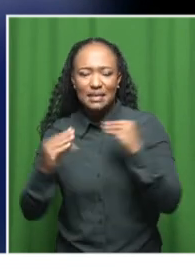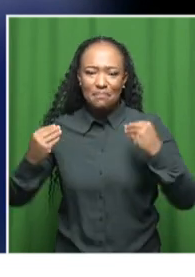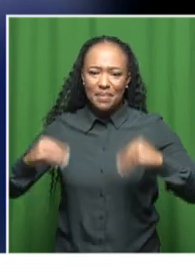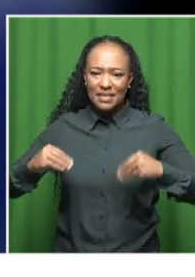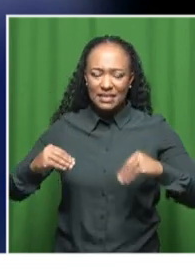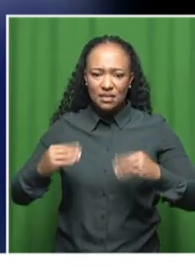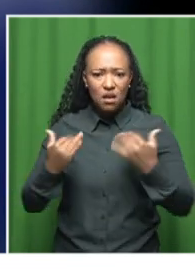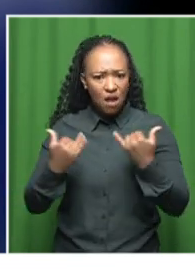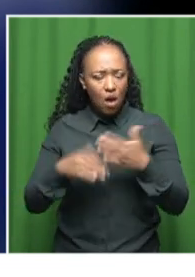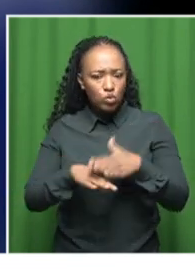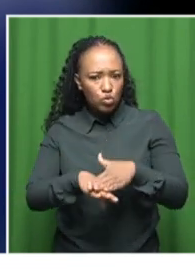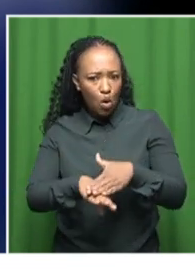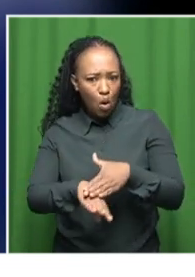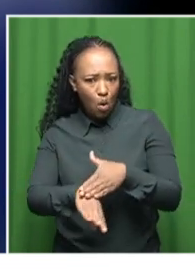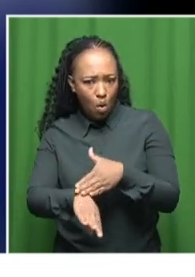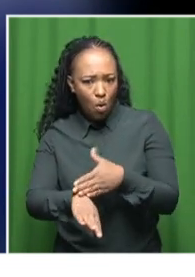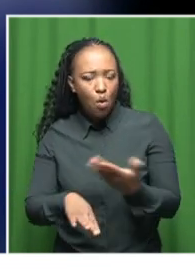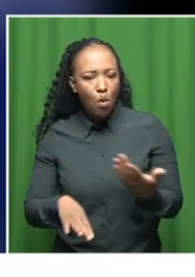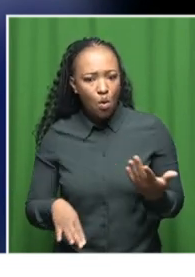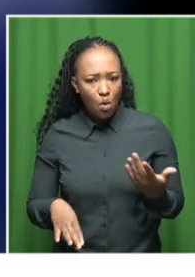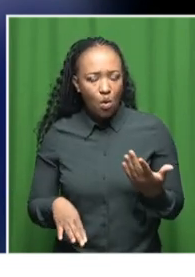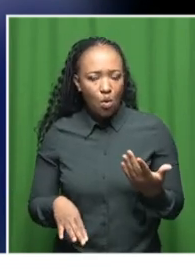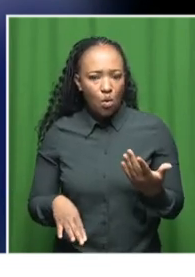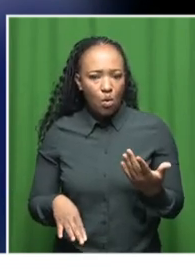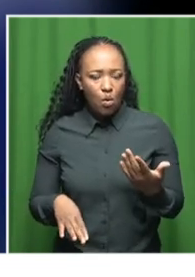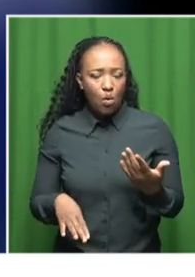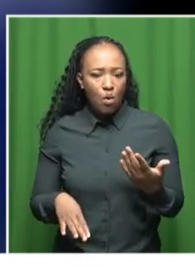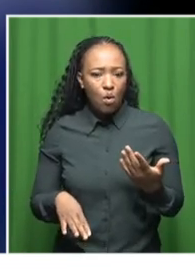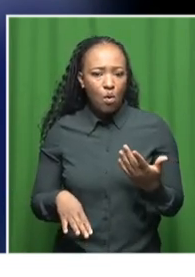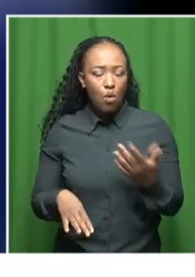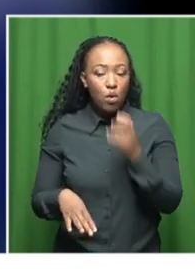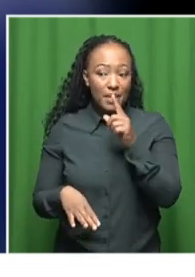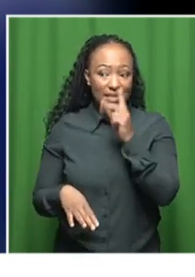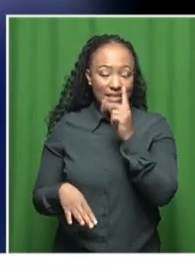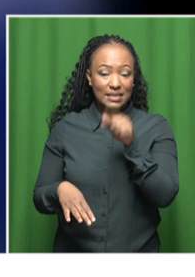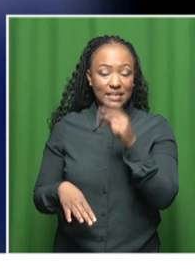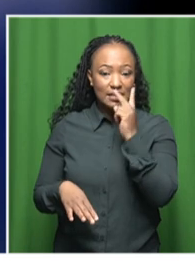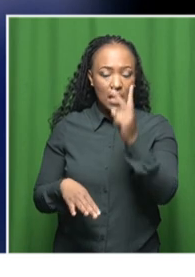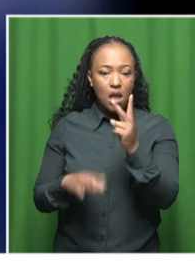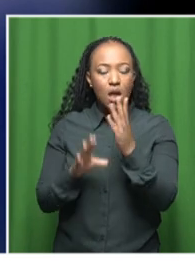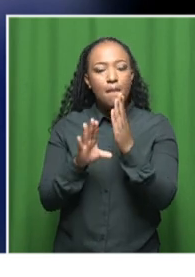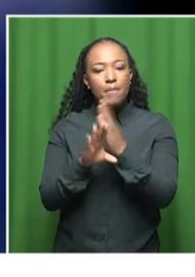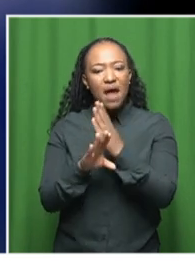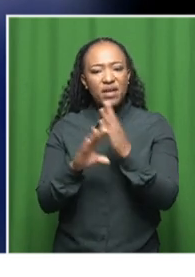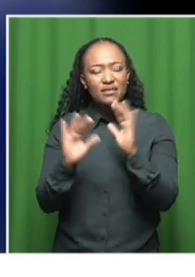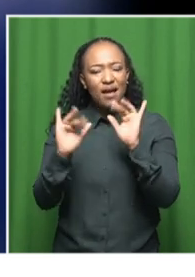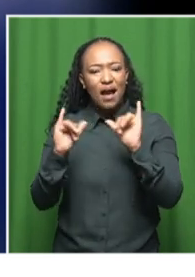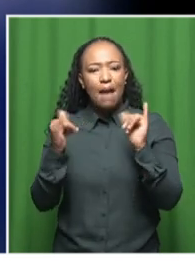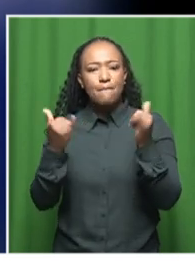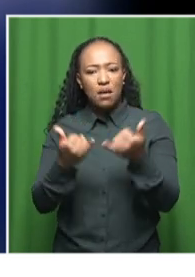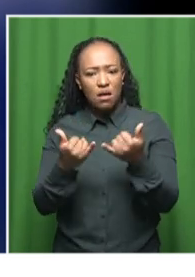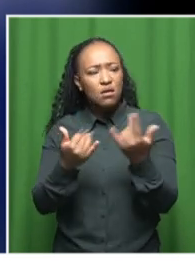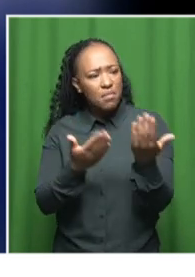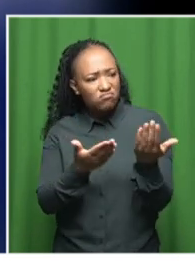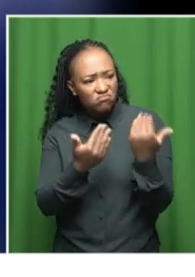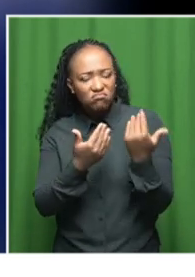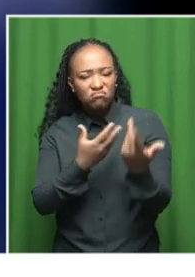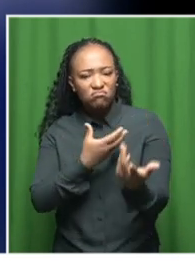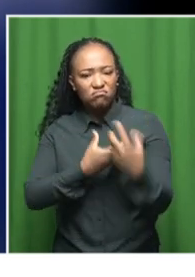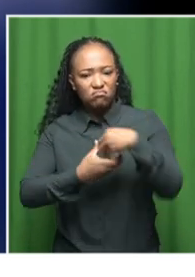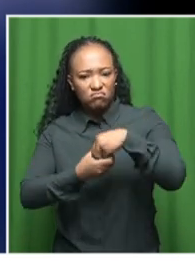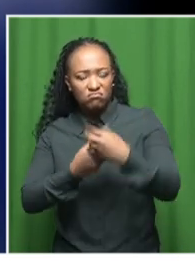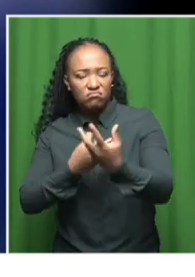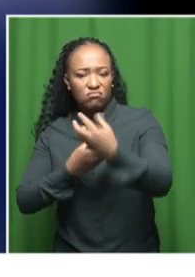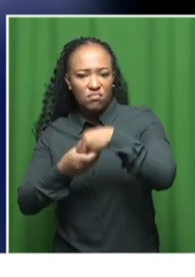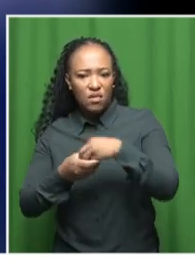up a bit slow. We still need to see the private sector really coming to party and contributing towards the economic